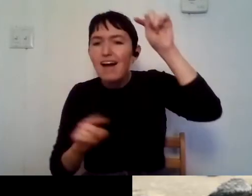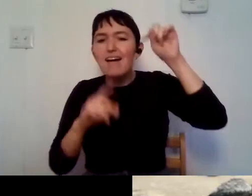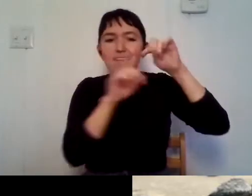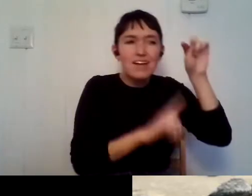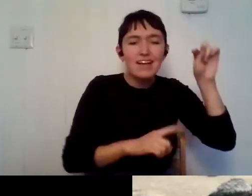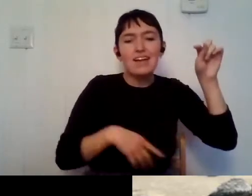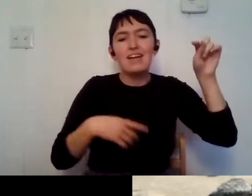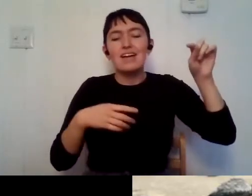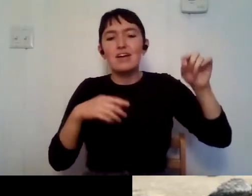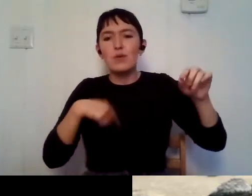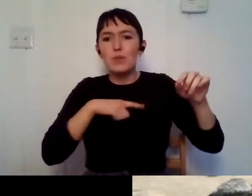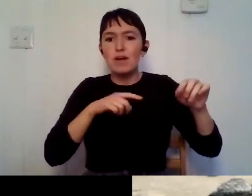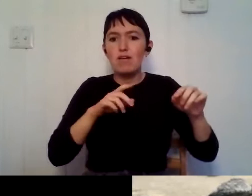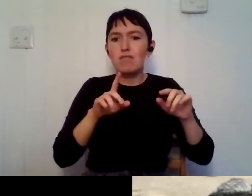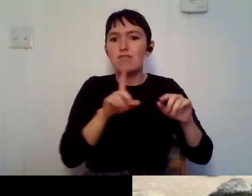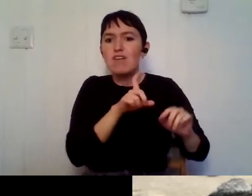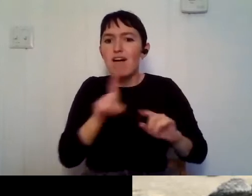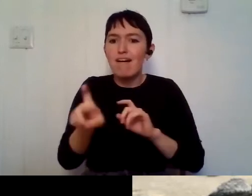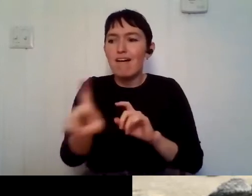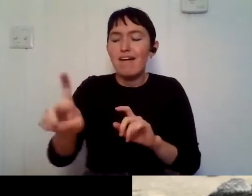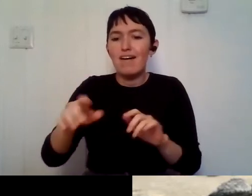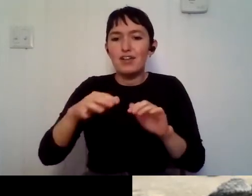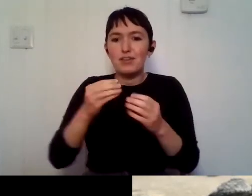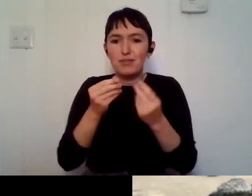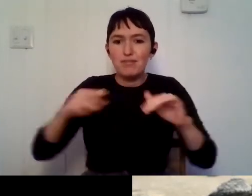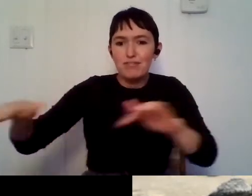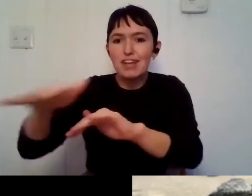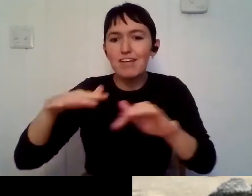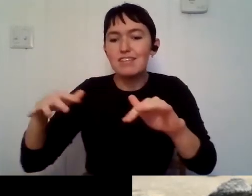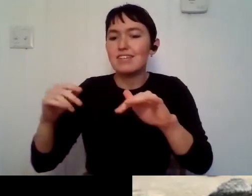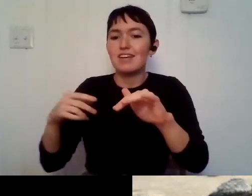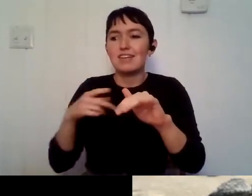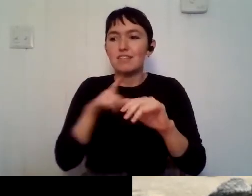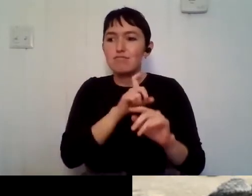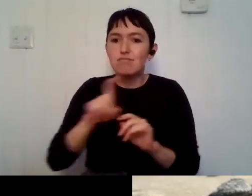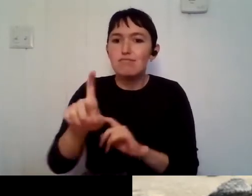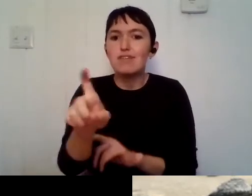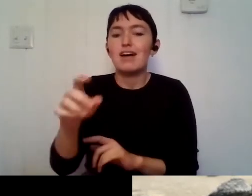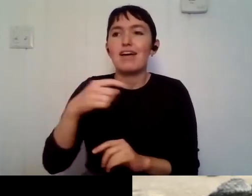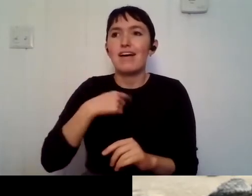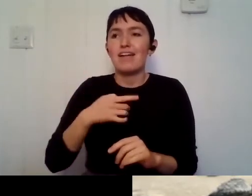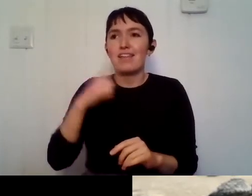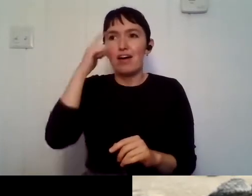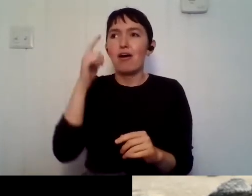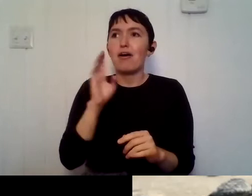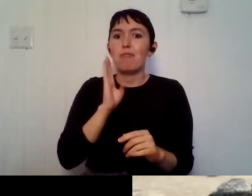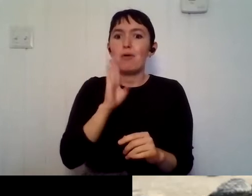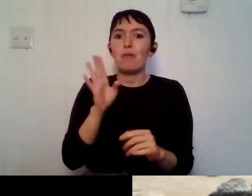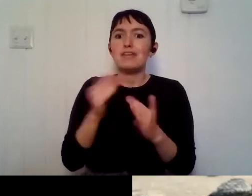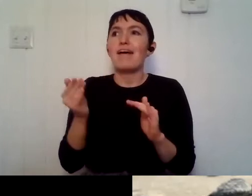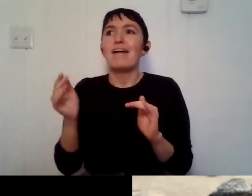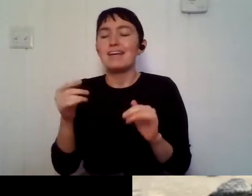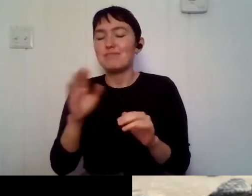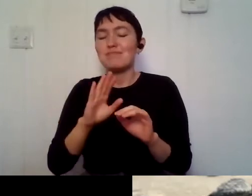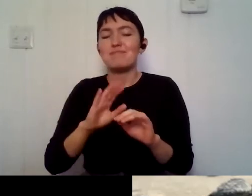lightning and big metal poles. And I was like, this is how I die. I'm going to get, uh, grilled to a crisp over here. Anyway. Uh, but enough